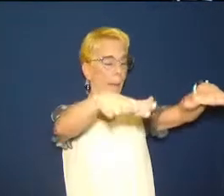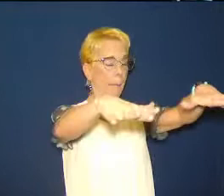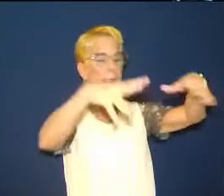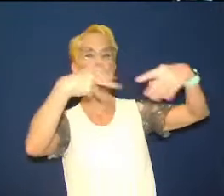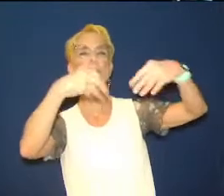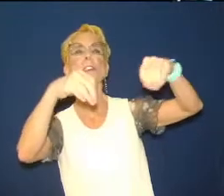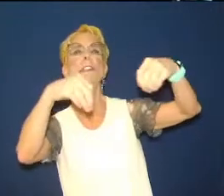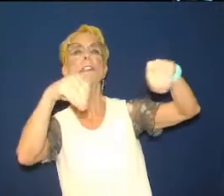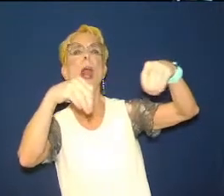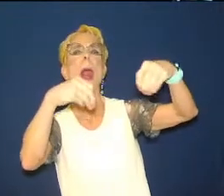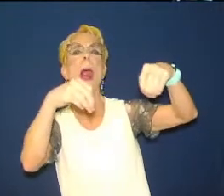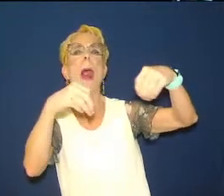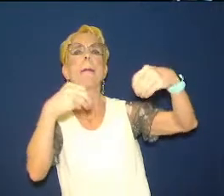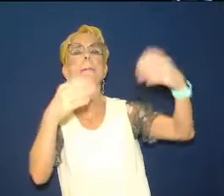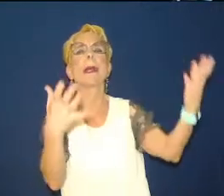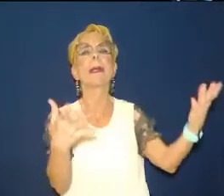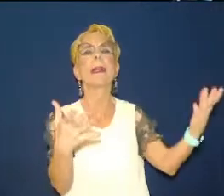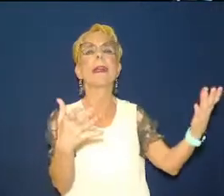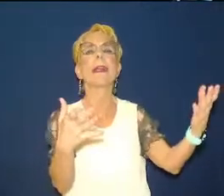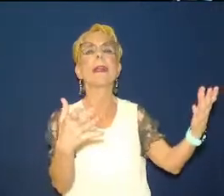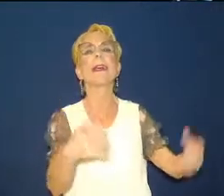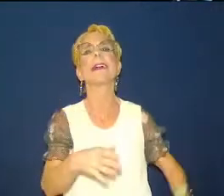ever zombie and finch